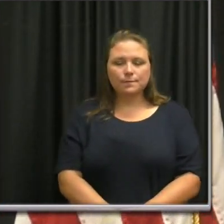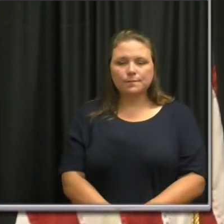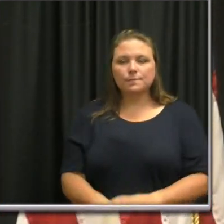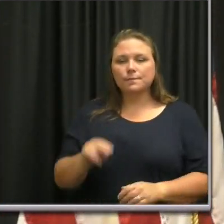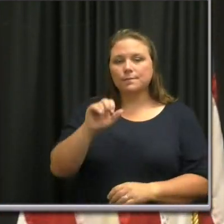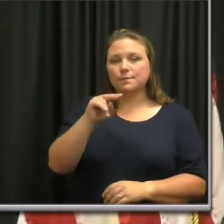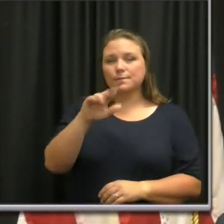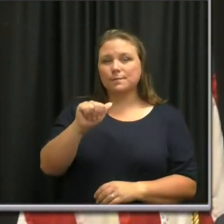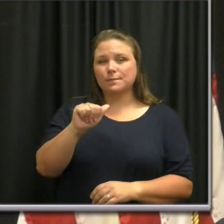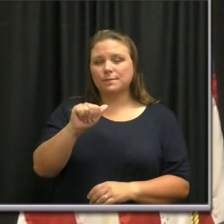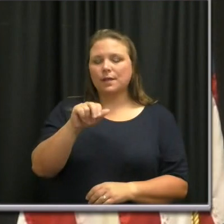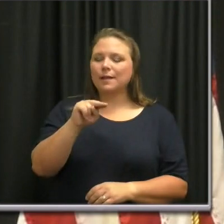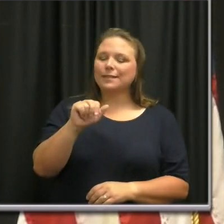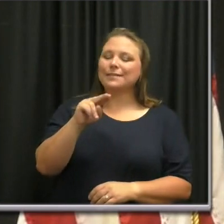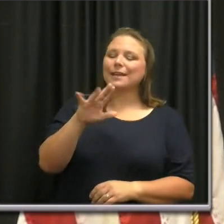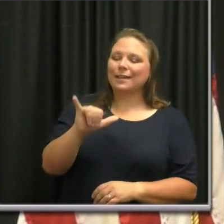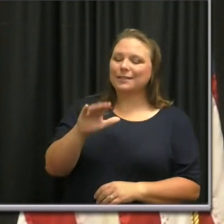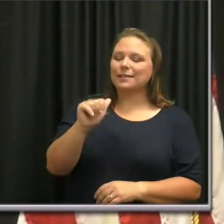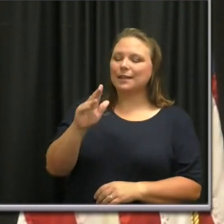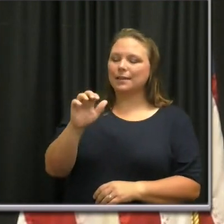Nancy Ammons at WSMV.